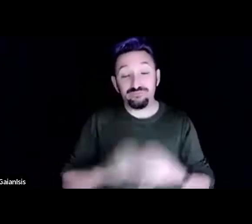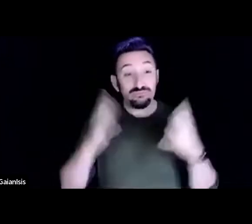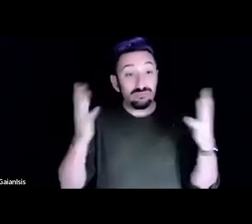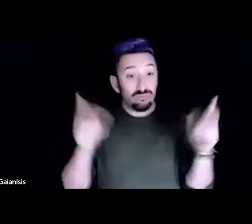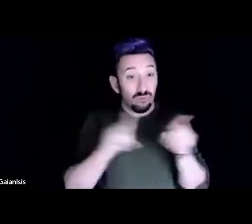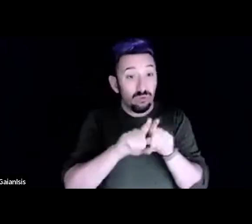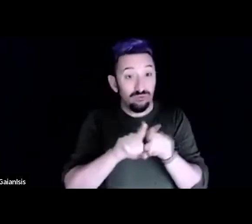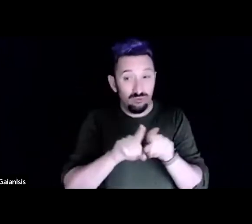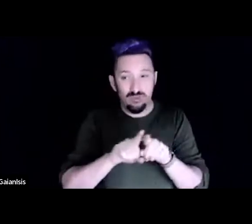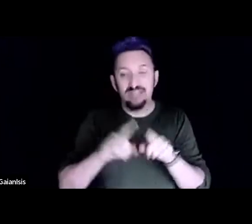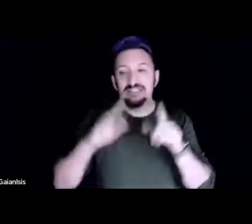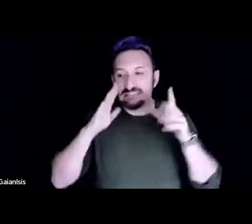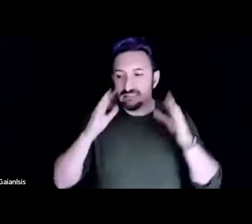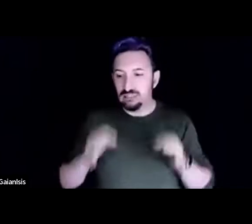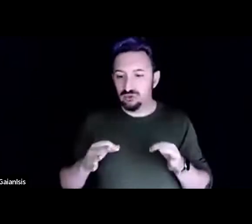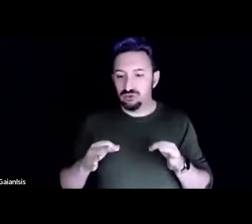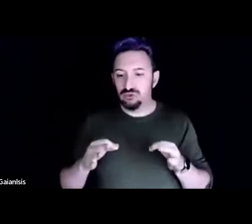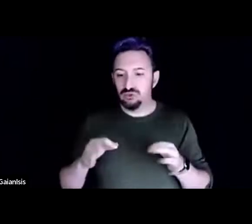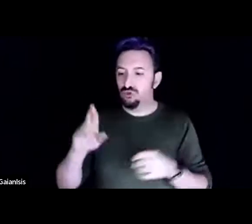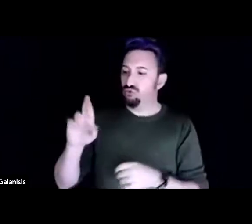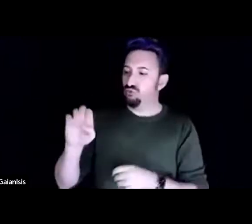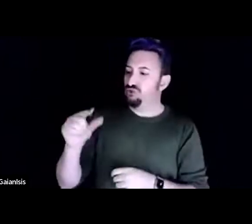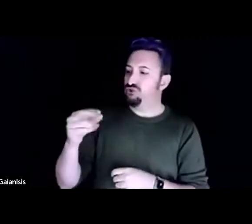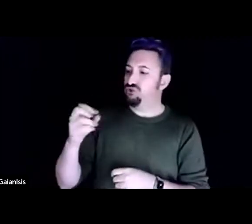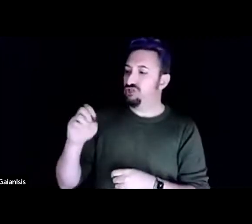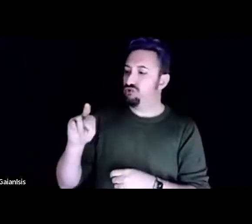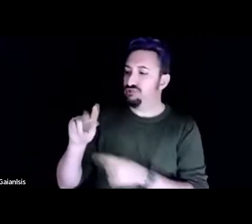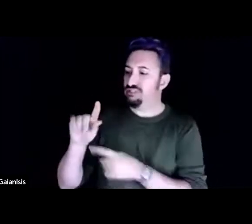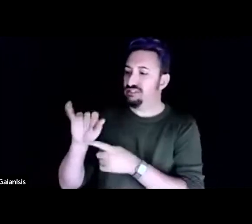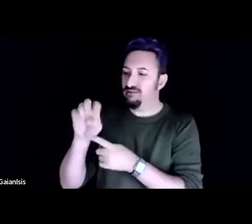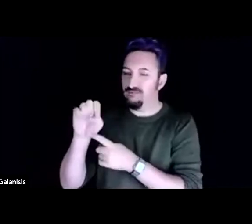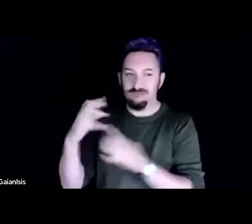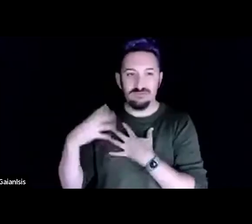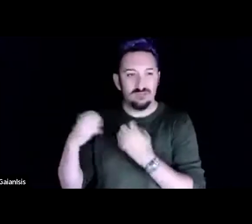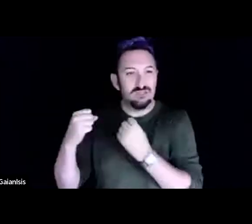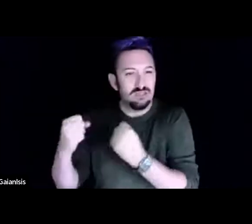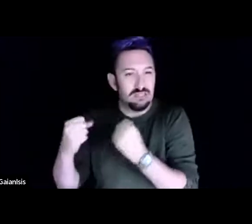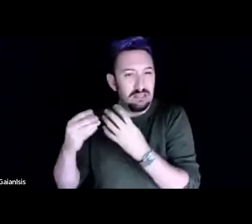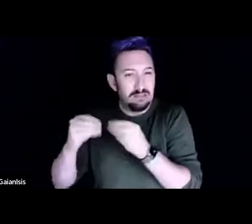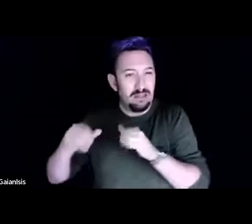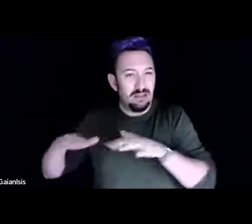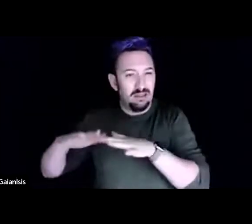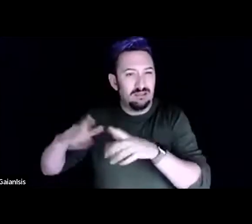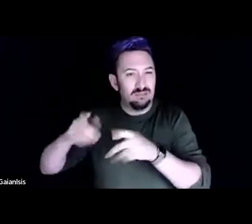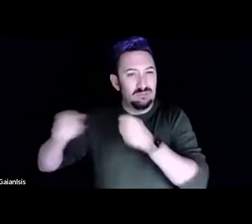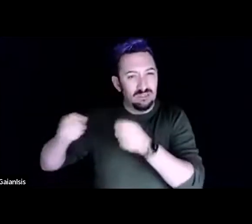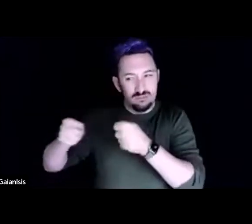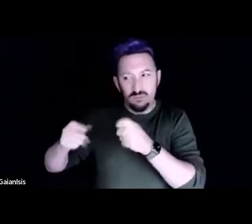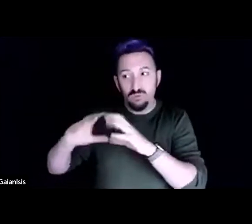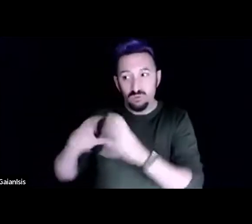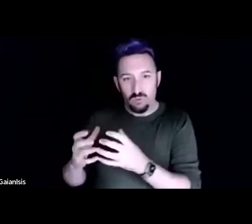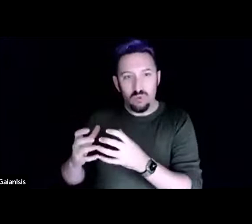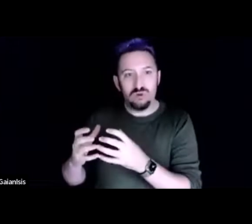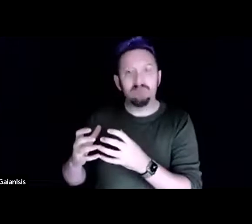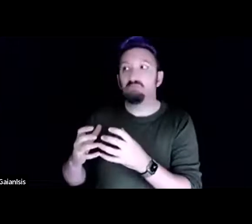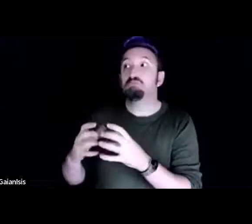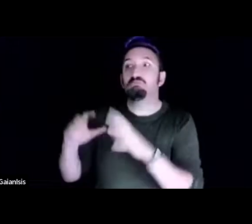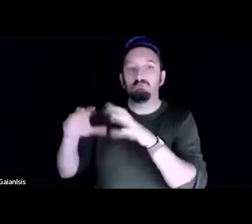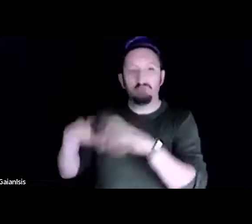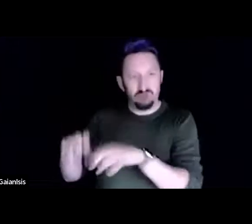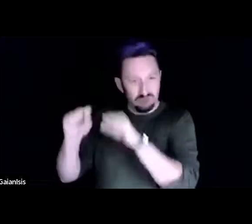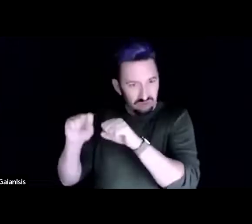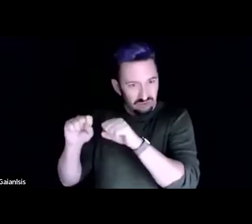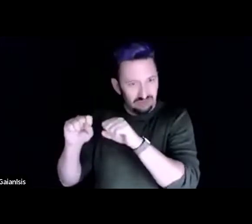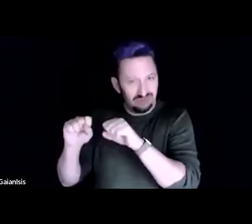regenerative land management program because I was like what's the next steps let's keep doing this and I started as a student with the first cohort in